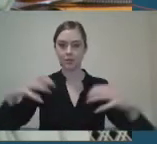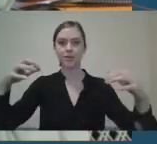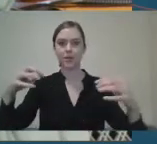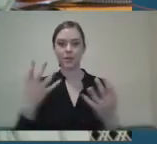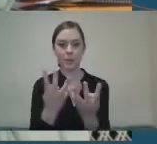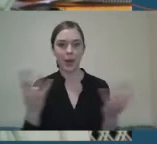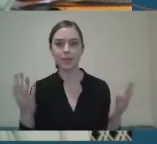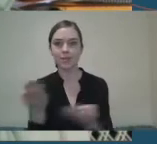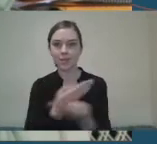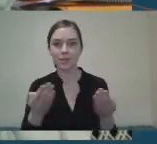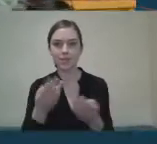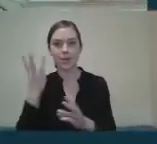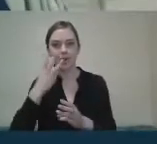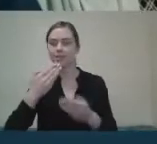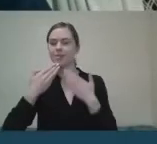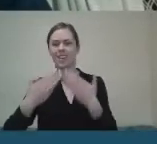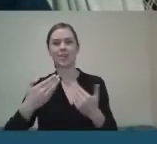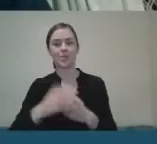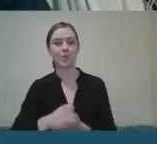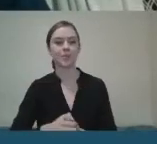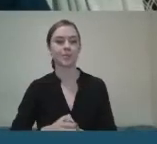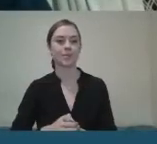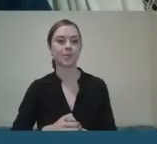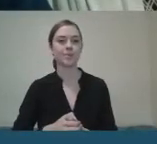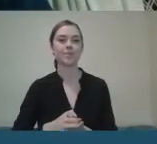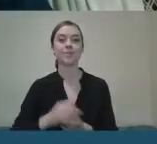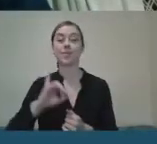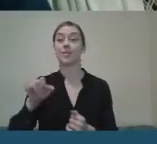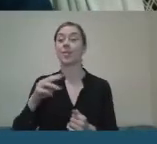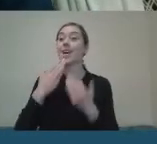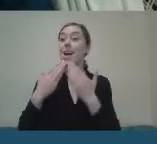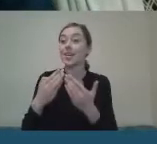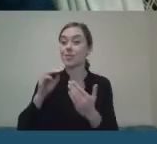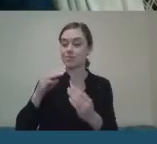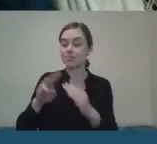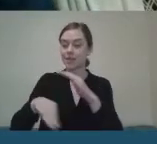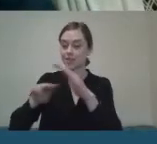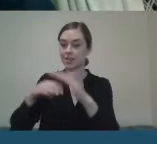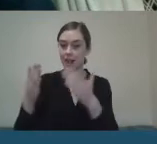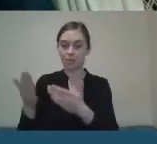watching in. So thanks again. Okay. Thank you, Minister. Turning to Dr Una May.